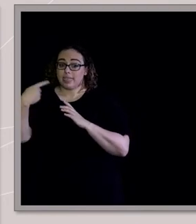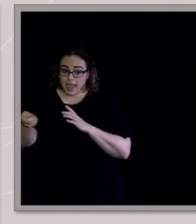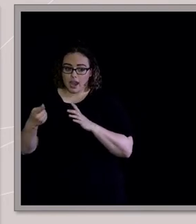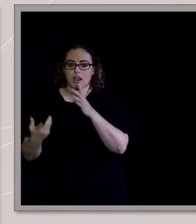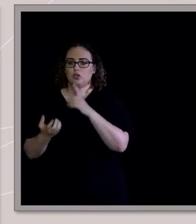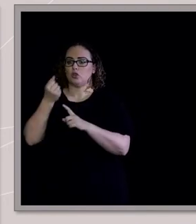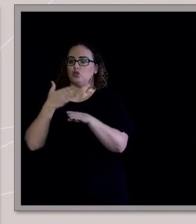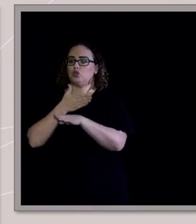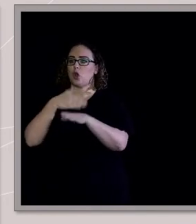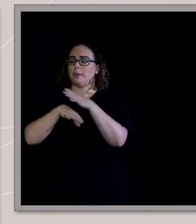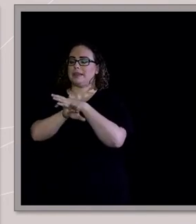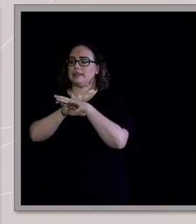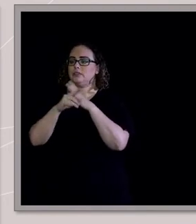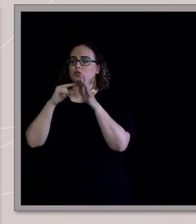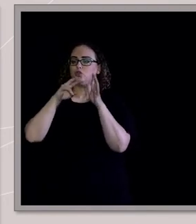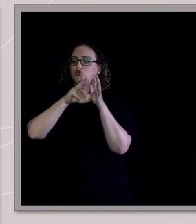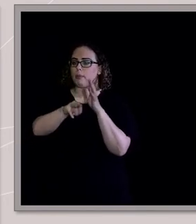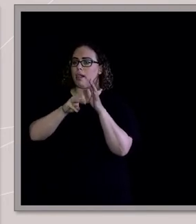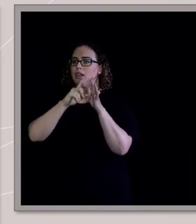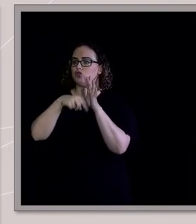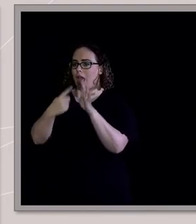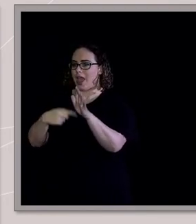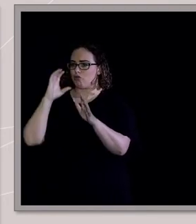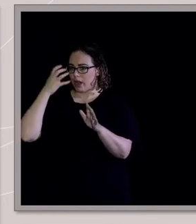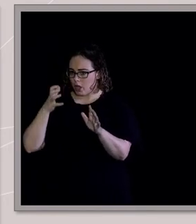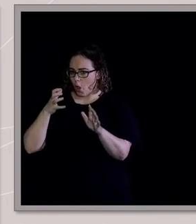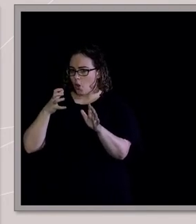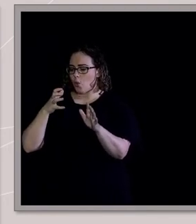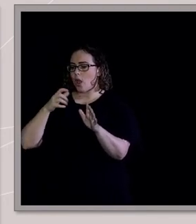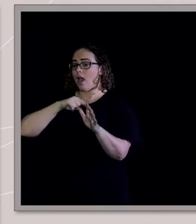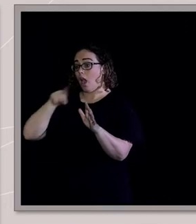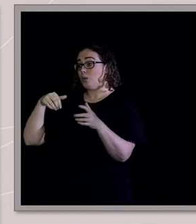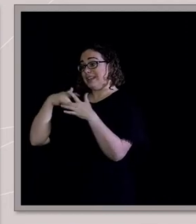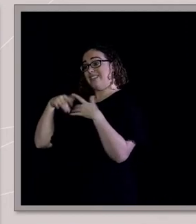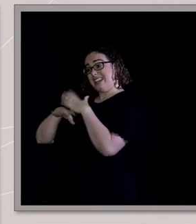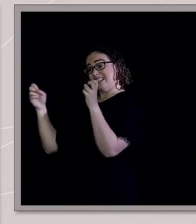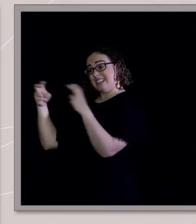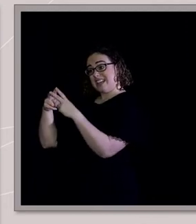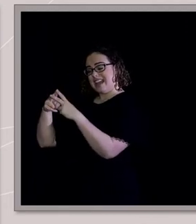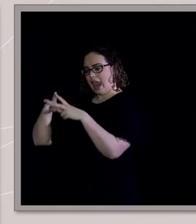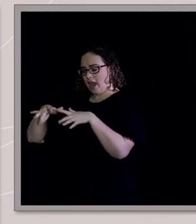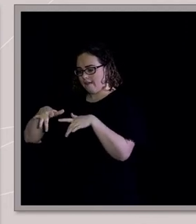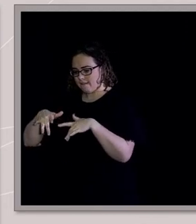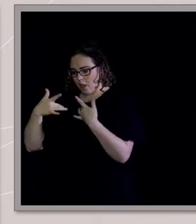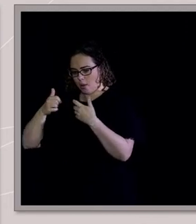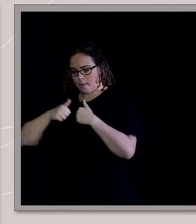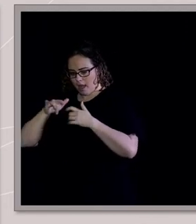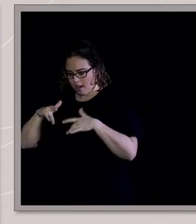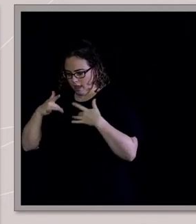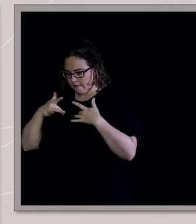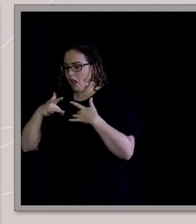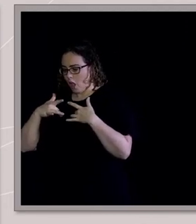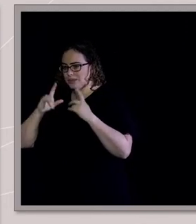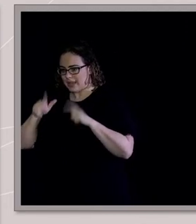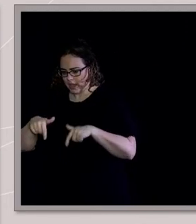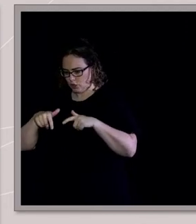started meeting a lot more friends, living in the inner city of Sydney, finding my way, fitting in. And I found a career that had meaning for me and my